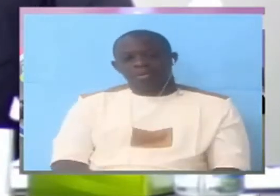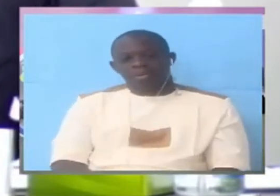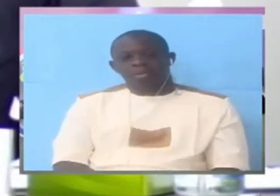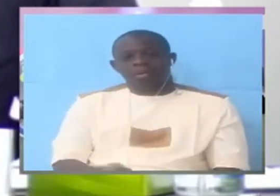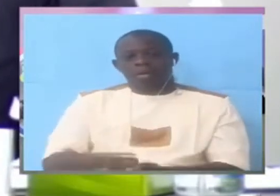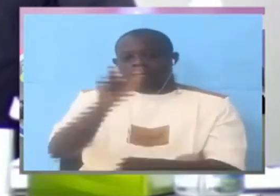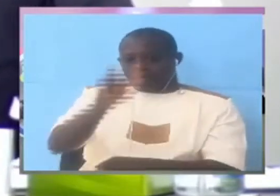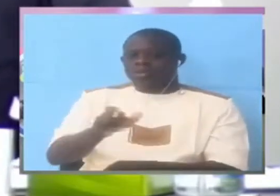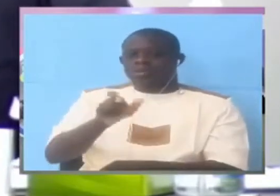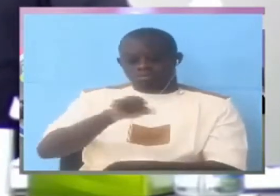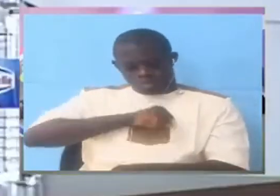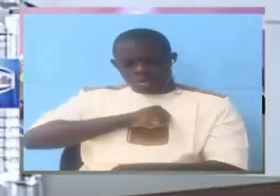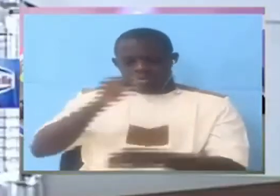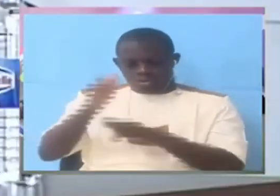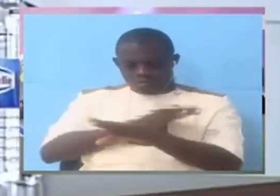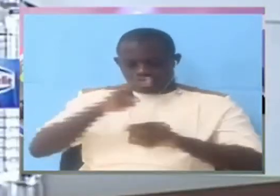person testified.